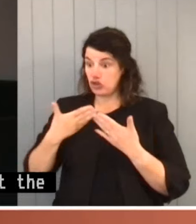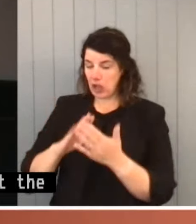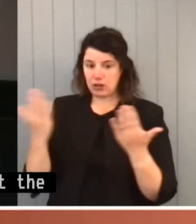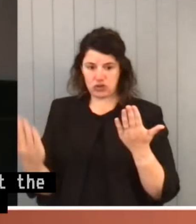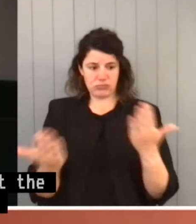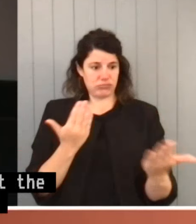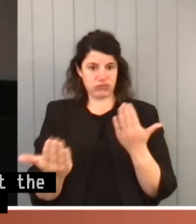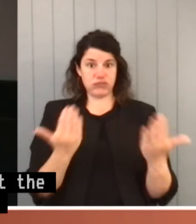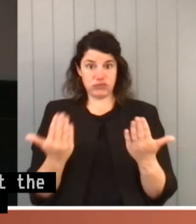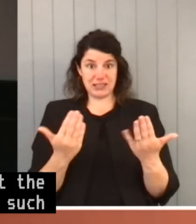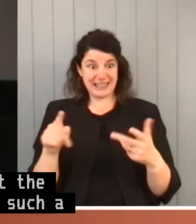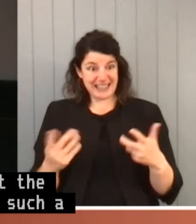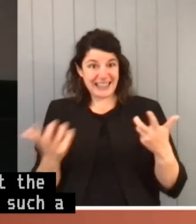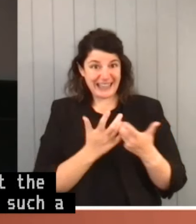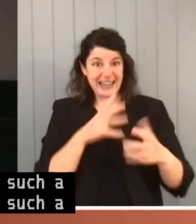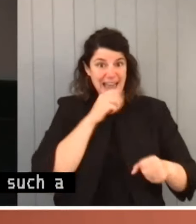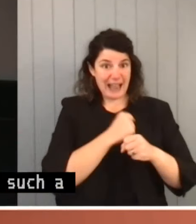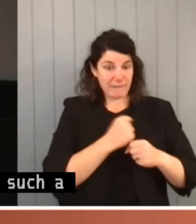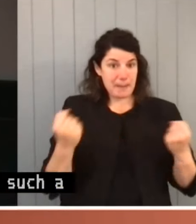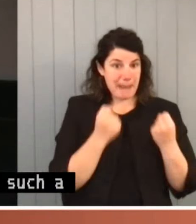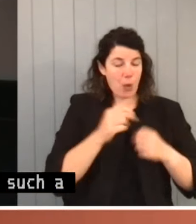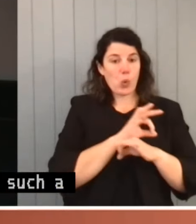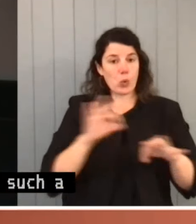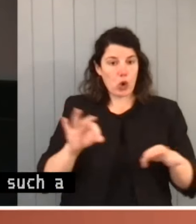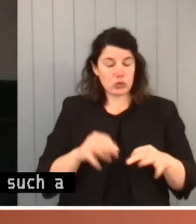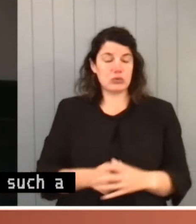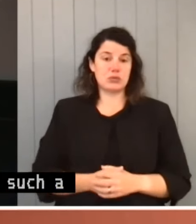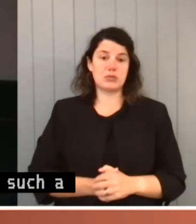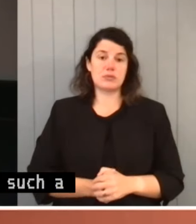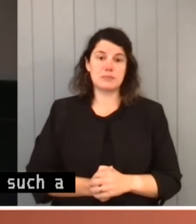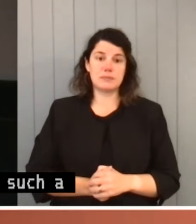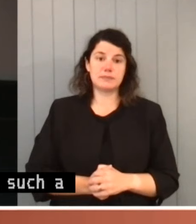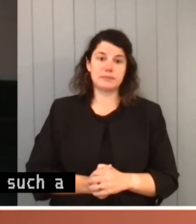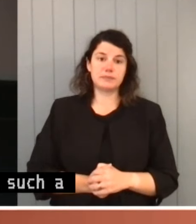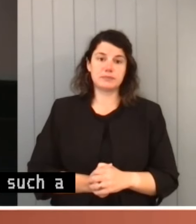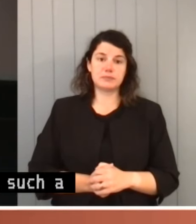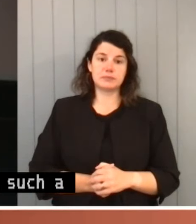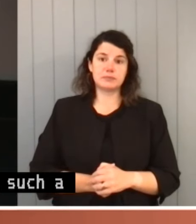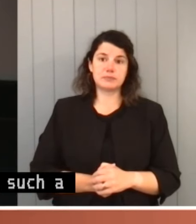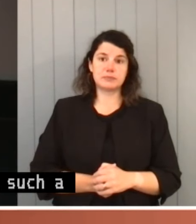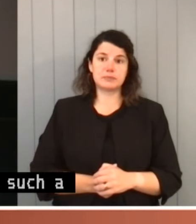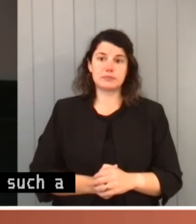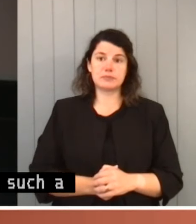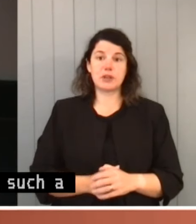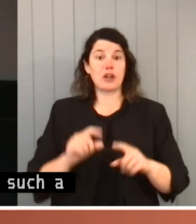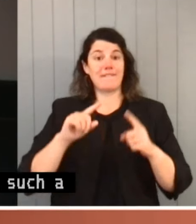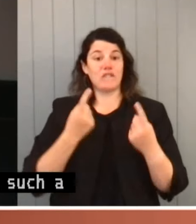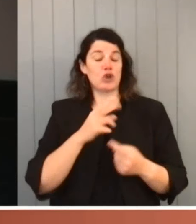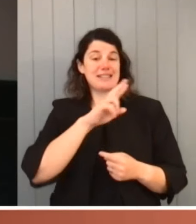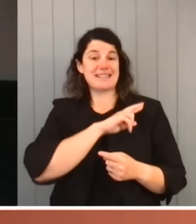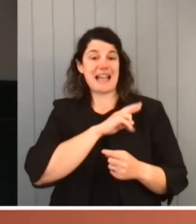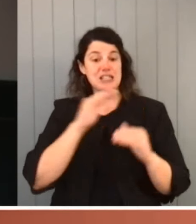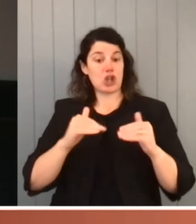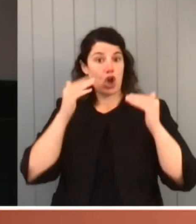constitutional power? And the first task which the high court undertook in its recent